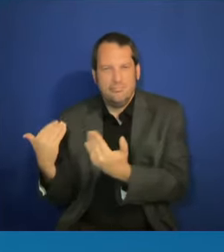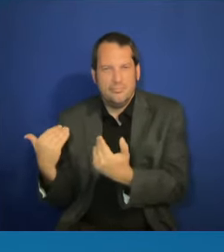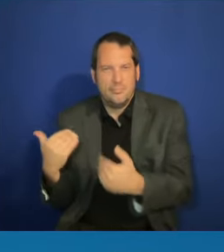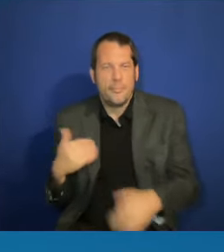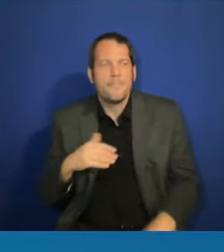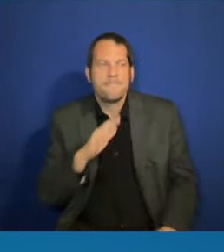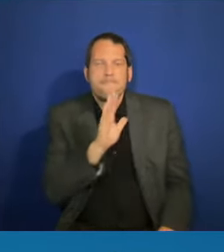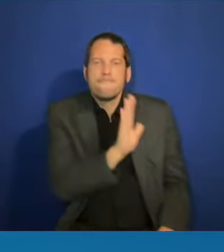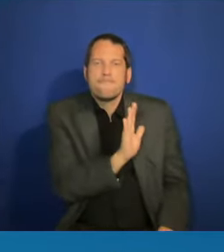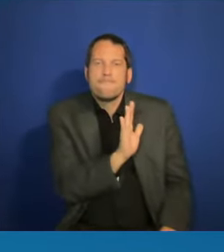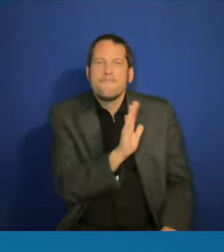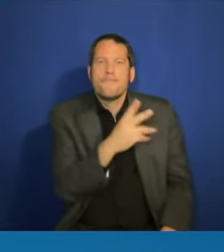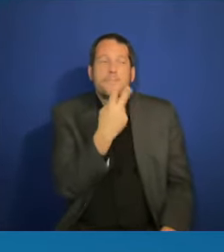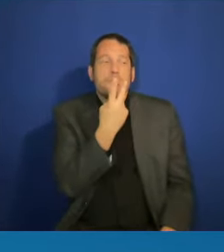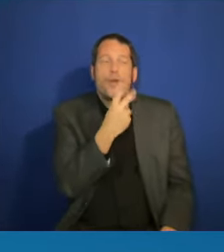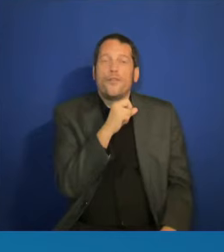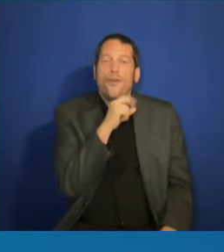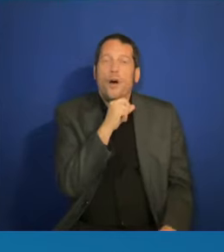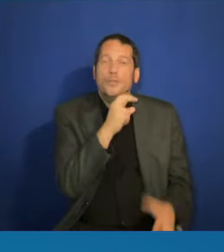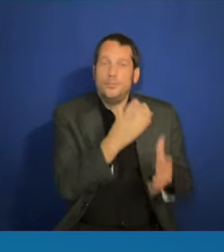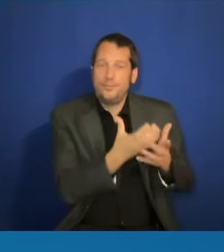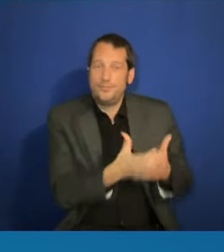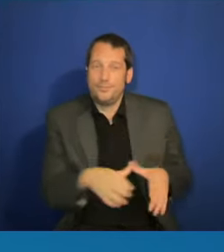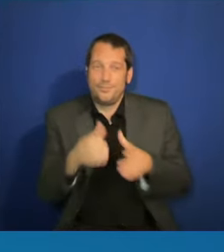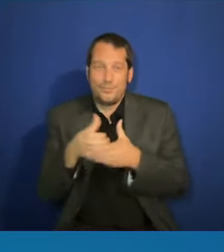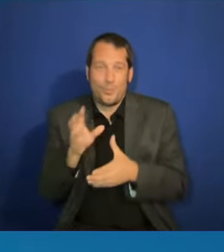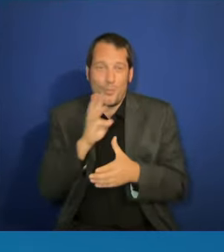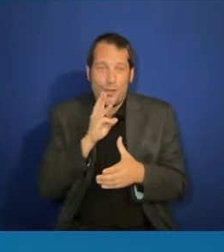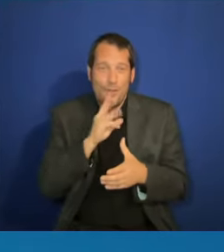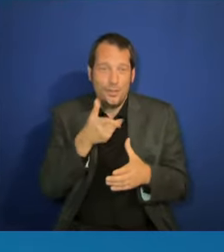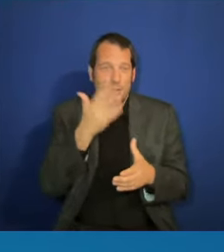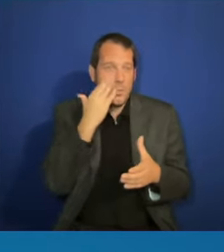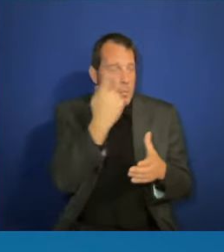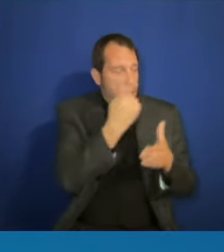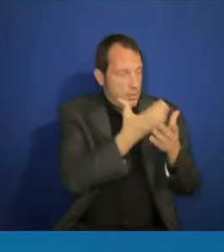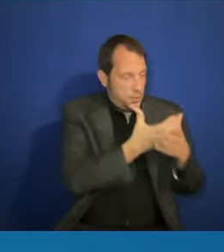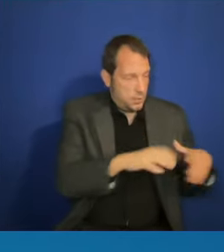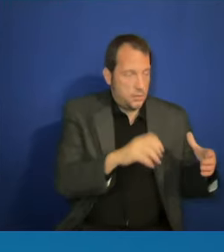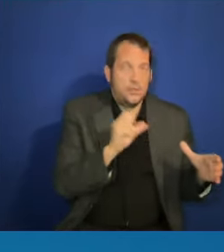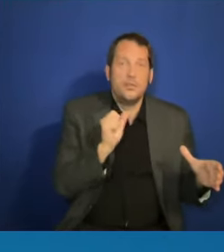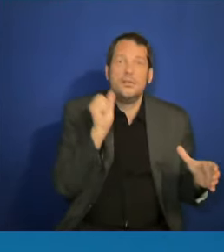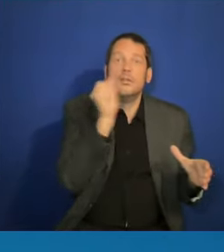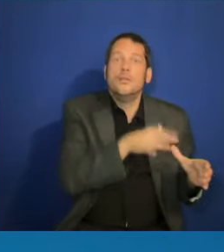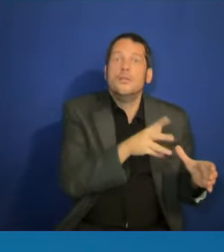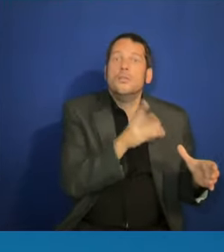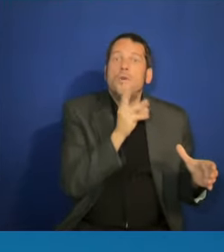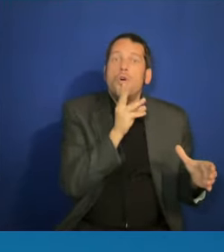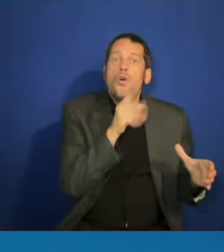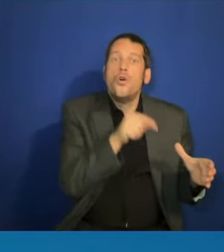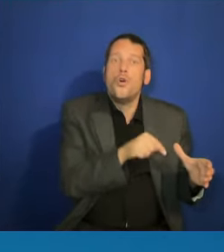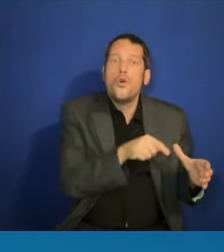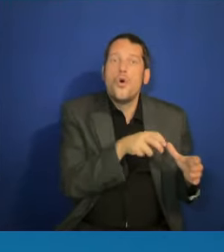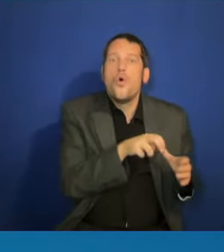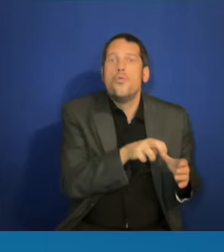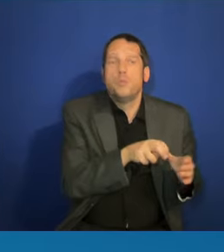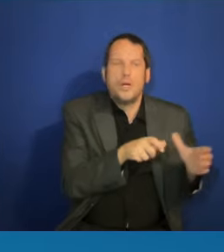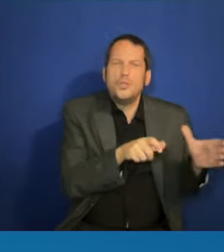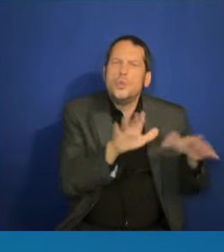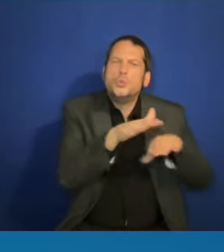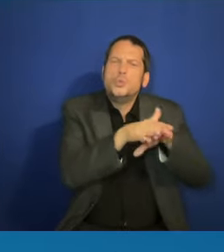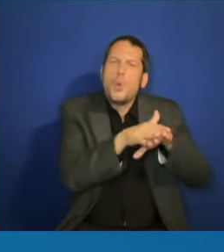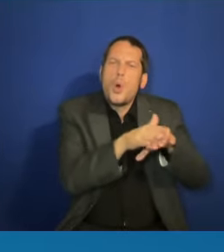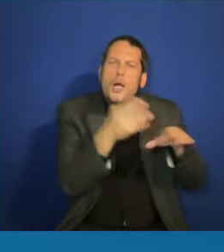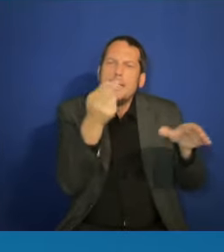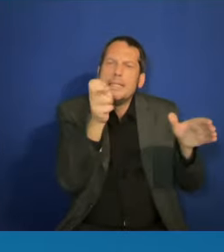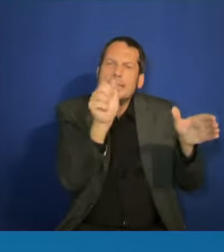in, and you slowly turn up the heat. And that frog will be like, oh, it's getting a little warm in here. And then that water starts to